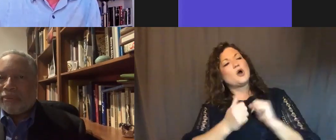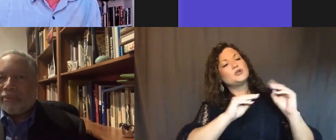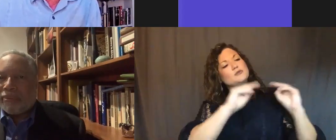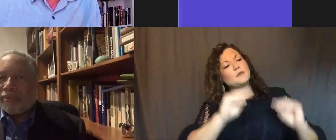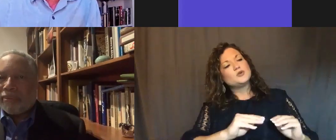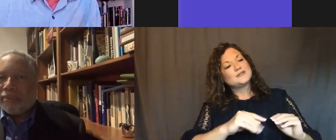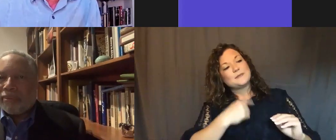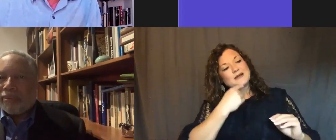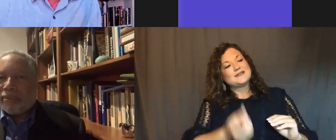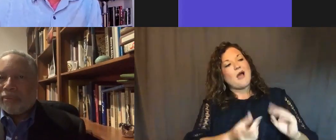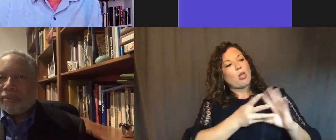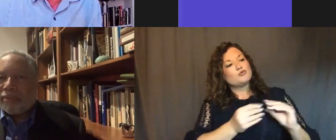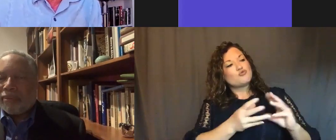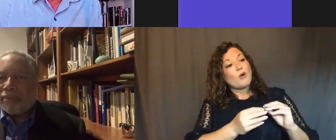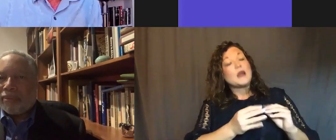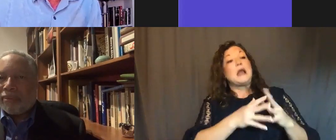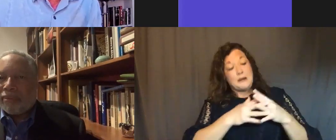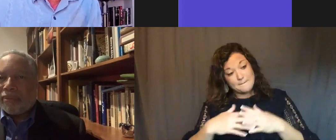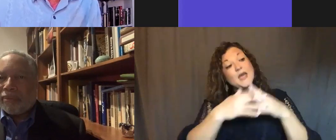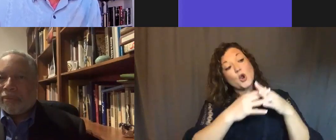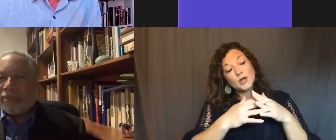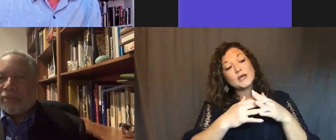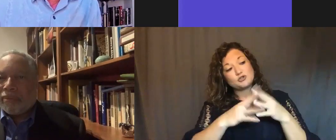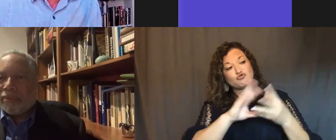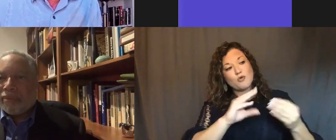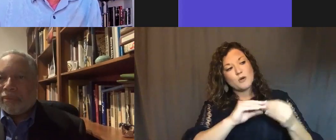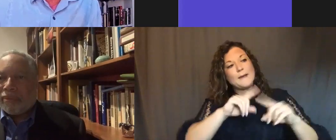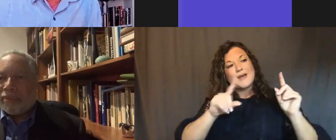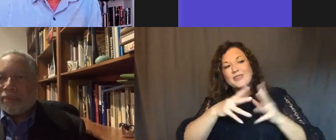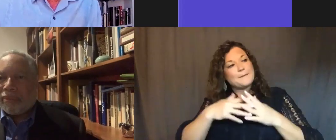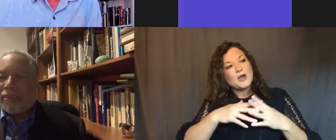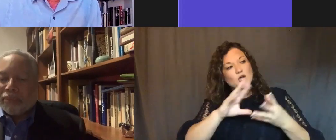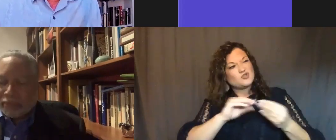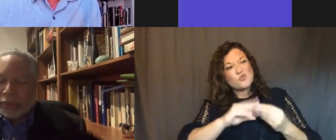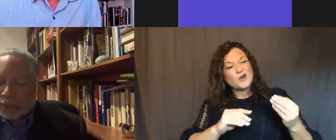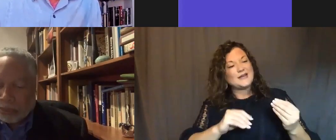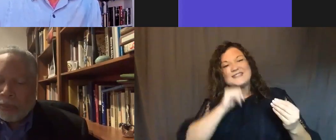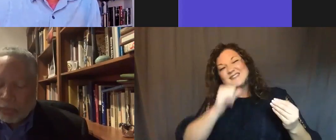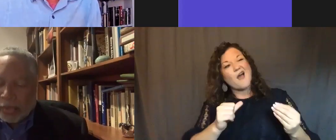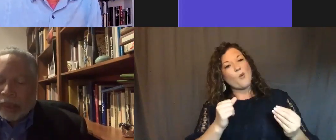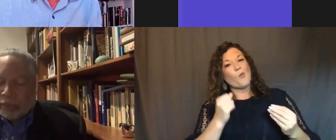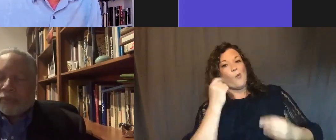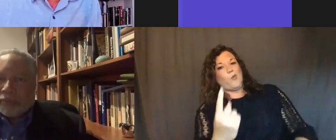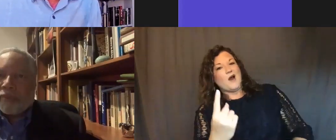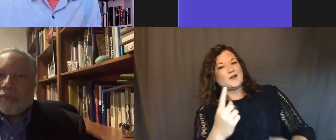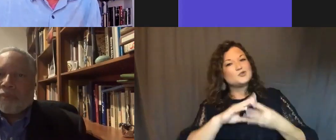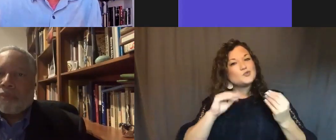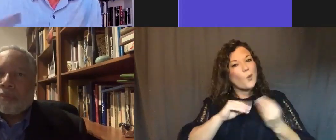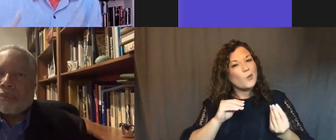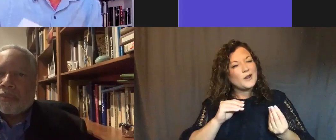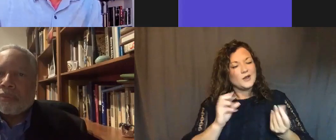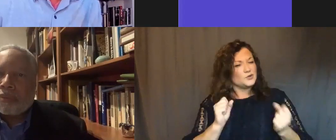tell a story that's an American story when the American story is not one that the how do you